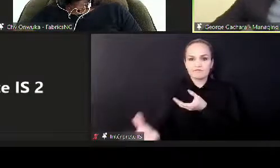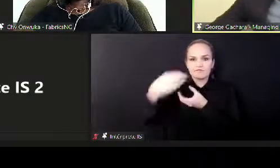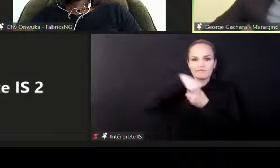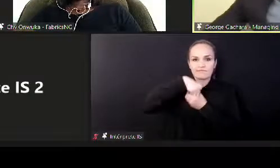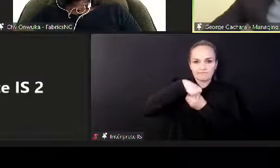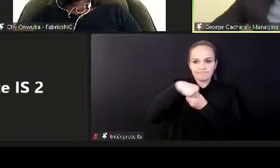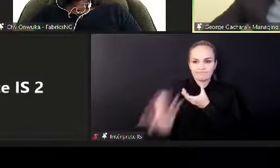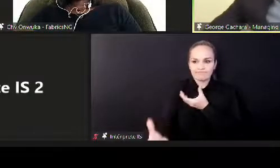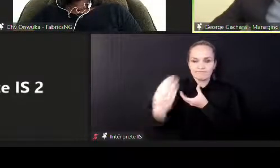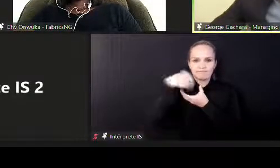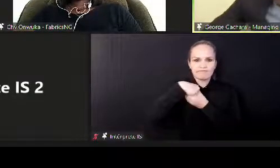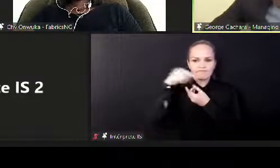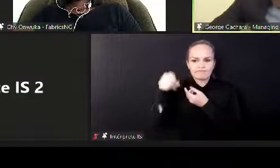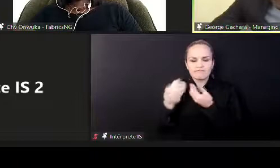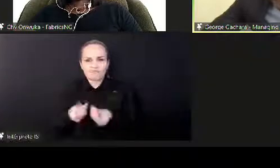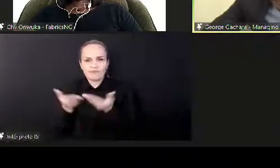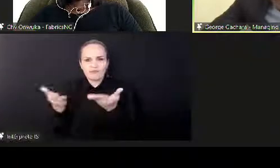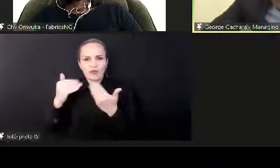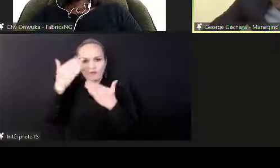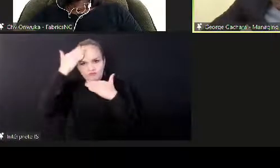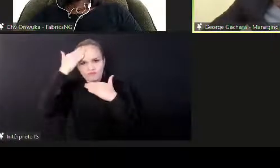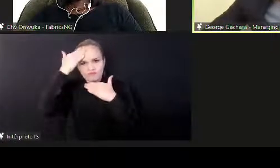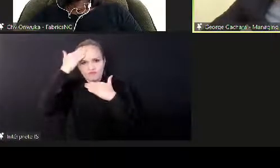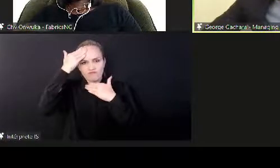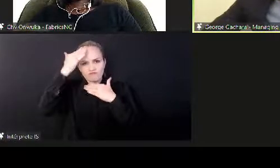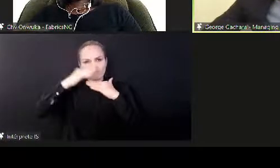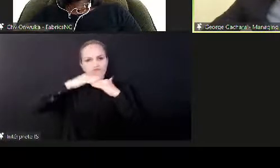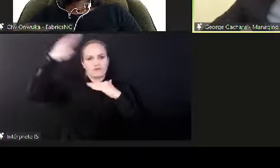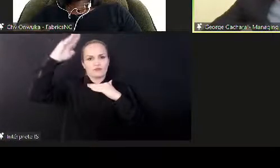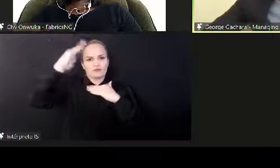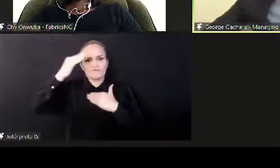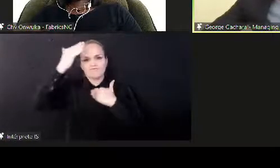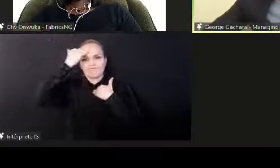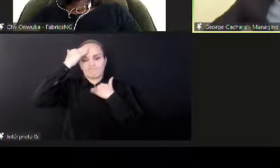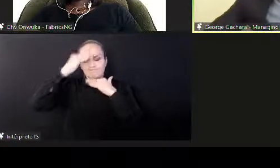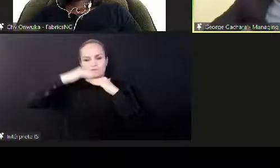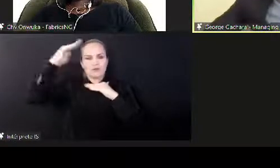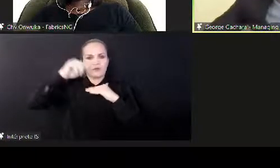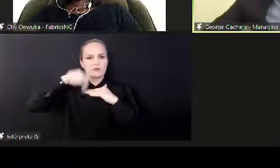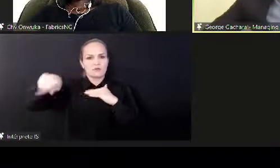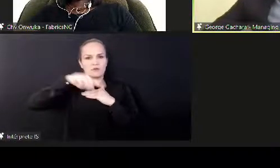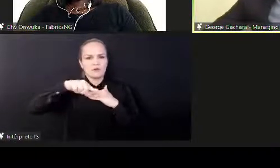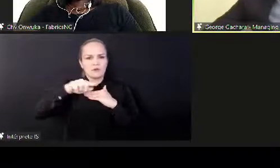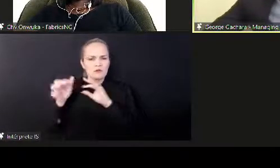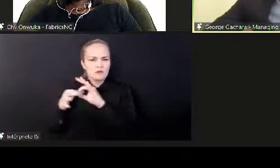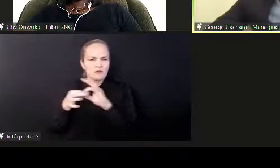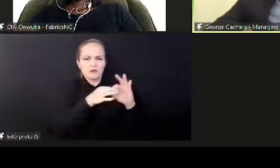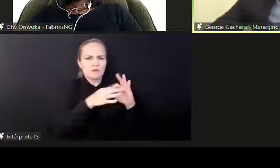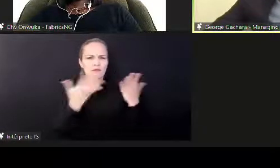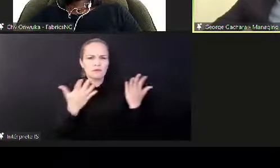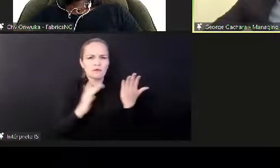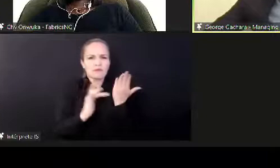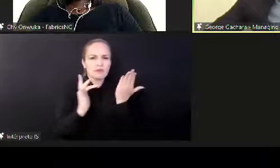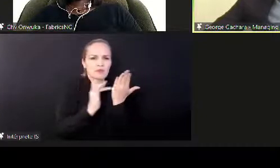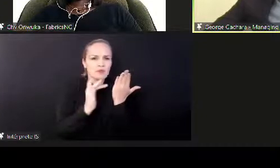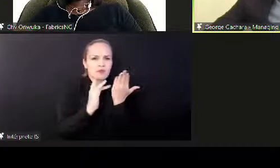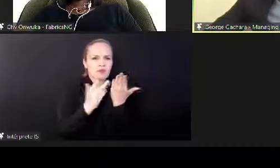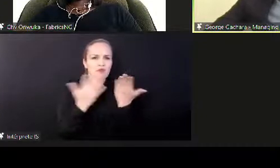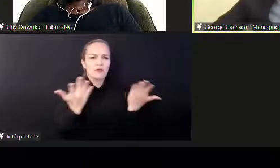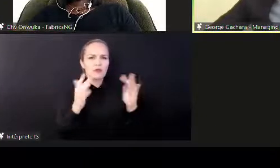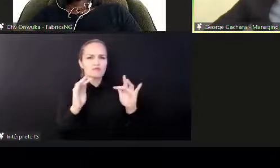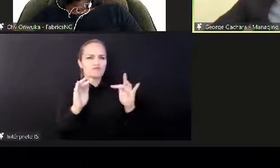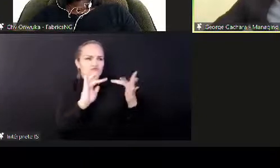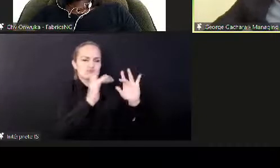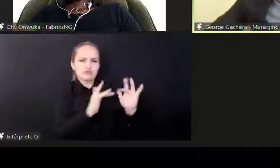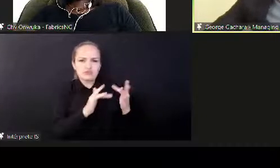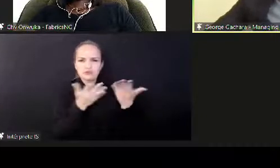dare say that as Hiva fund, we've tested our hand at digital, and this is setting a basis